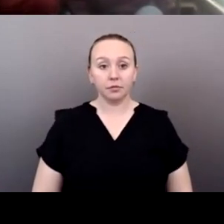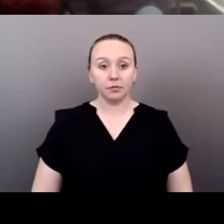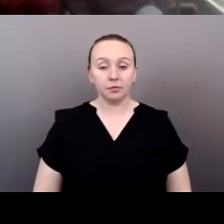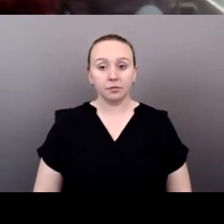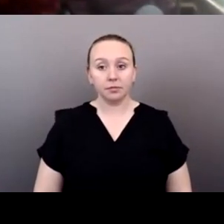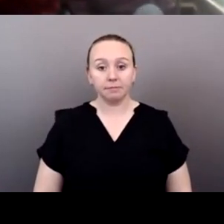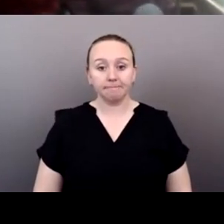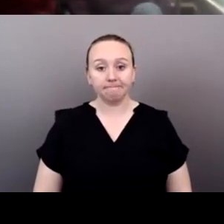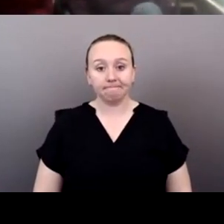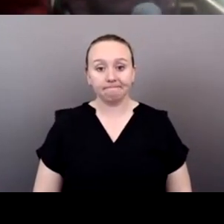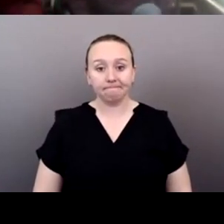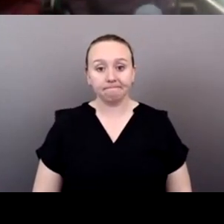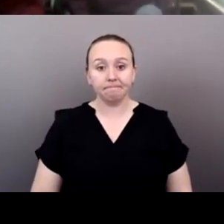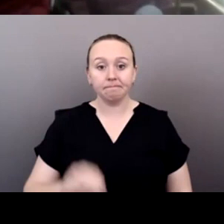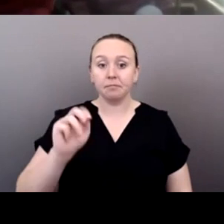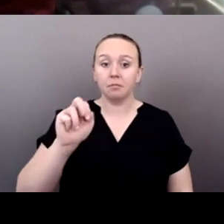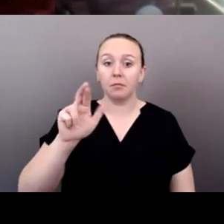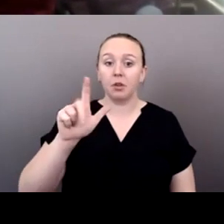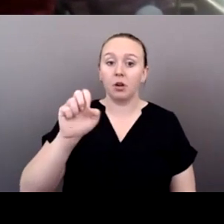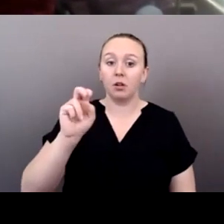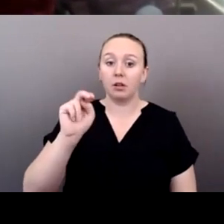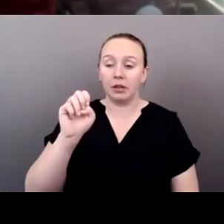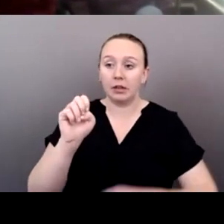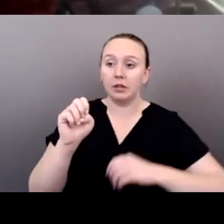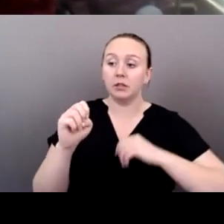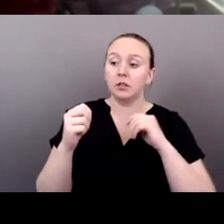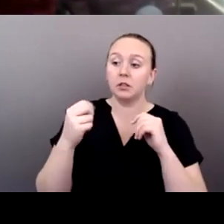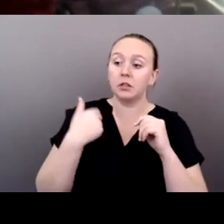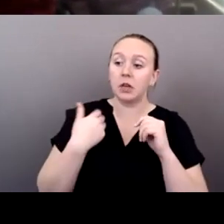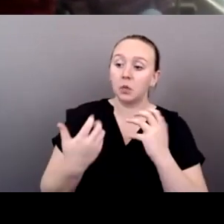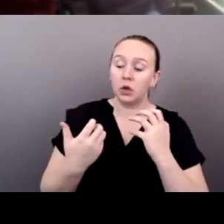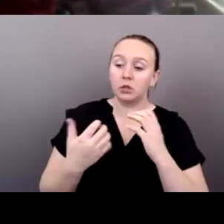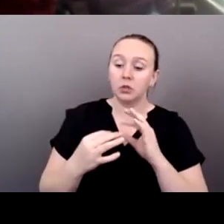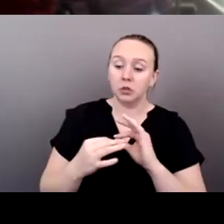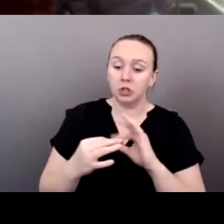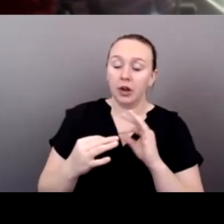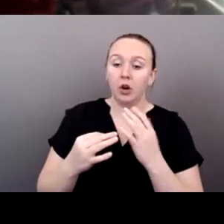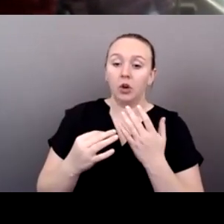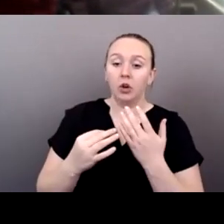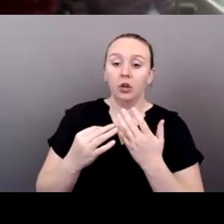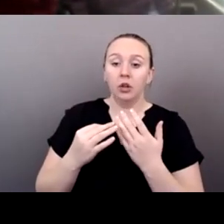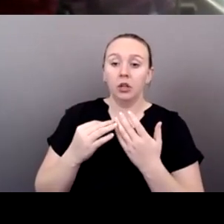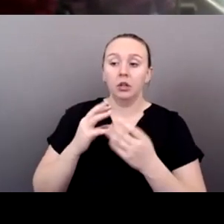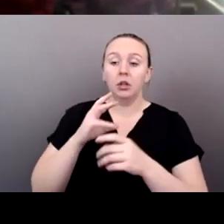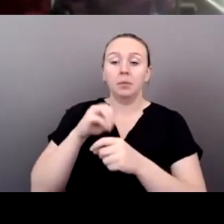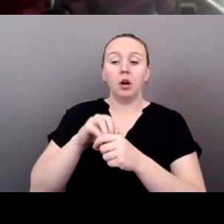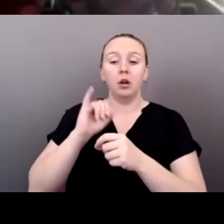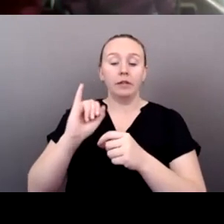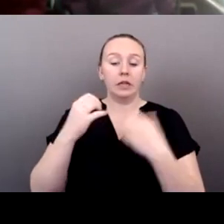Well, I just want to share that, um, in part of, I guess you could say the healing process